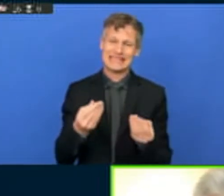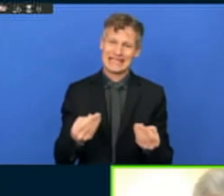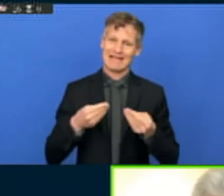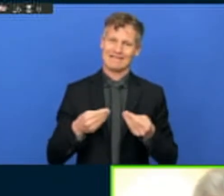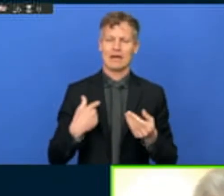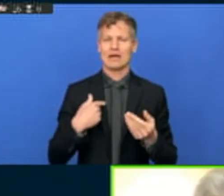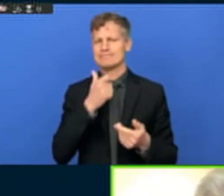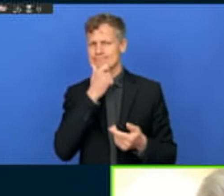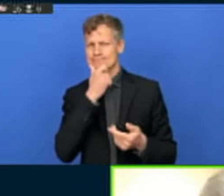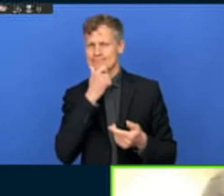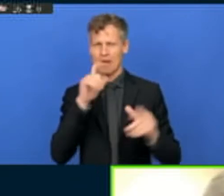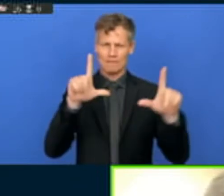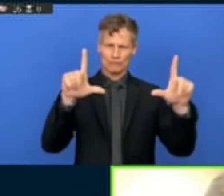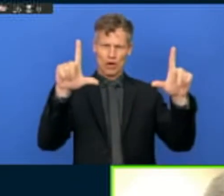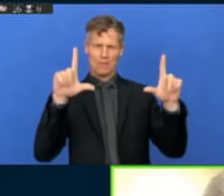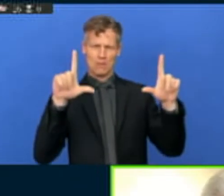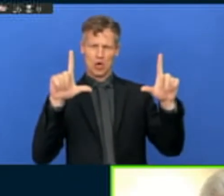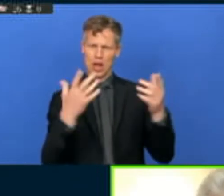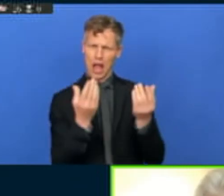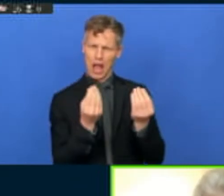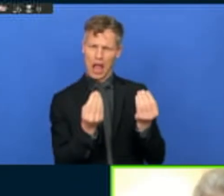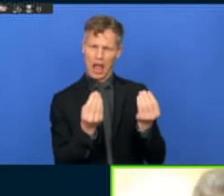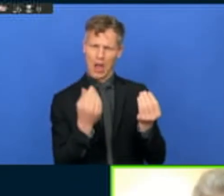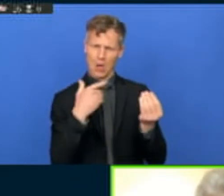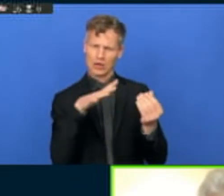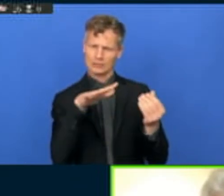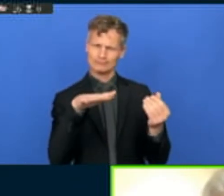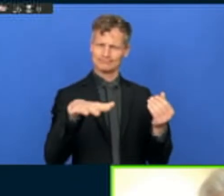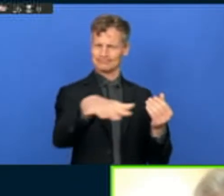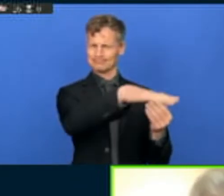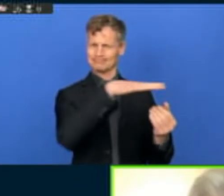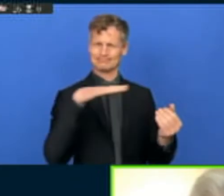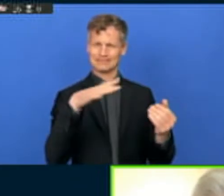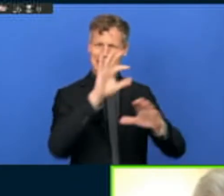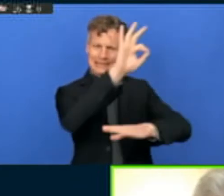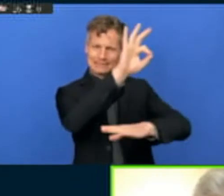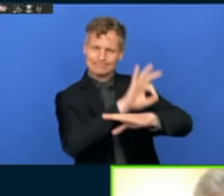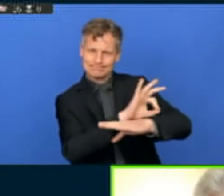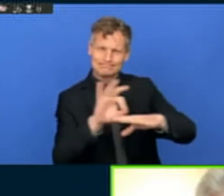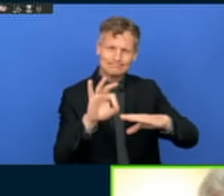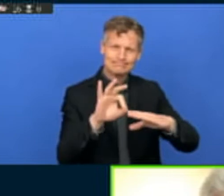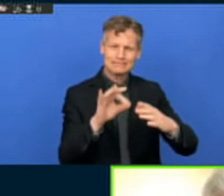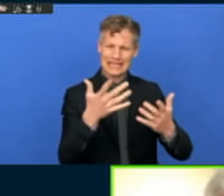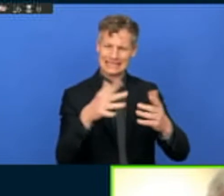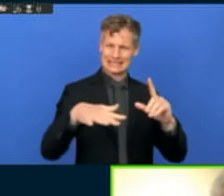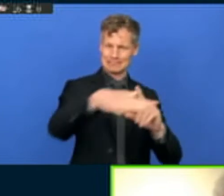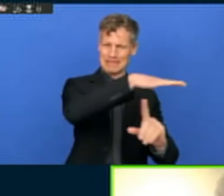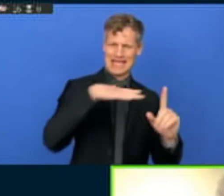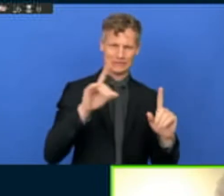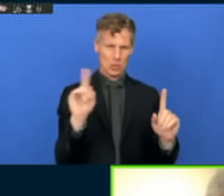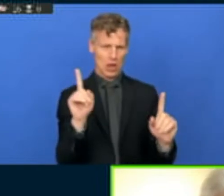African urban spaces. It was adopted in 2016. It's now